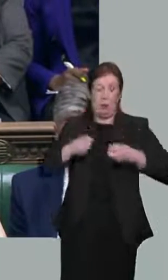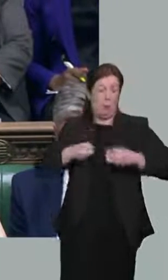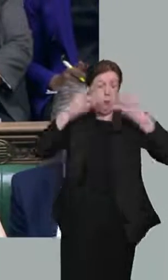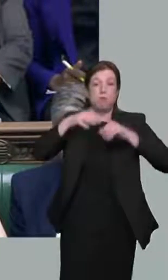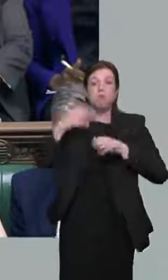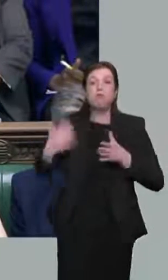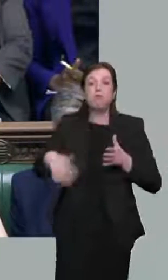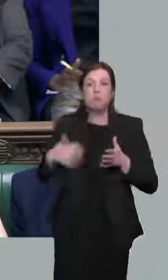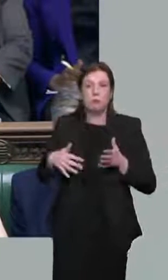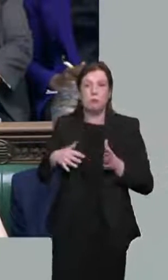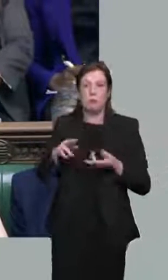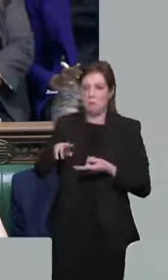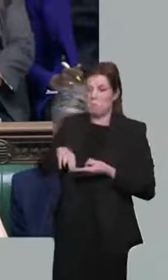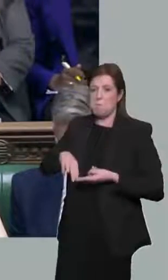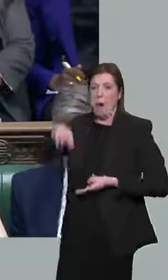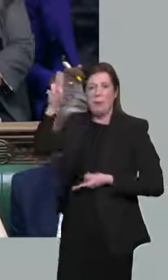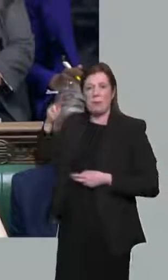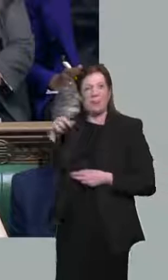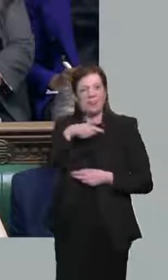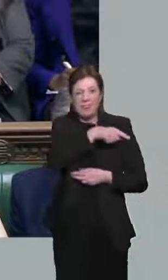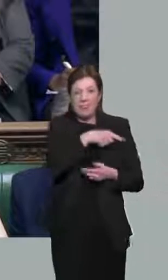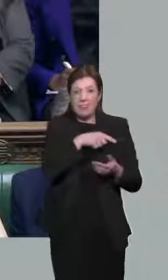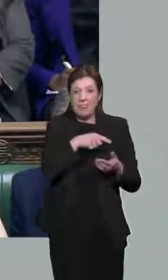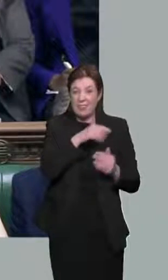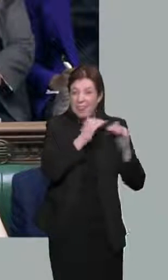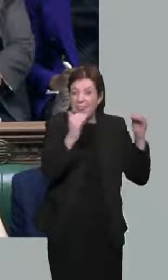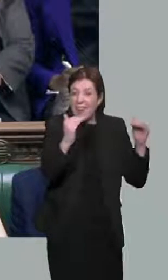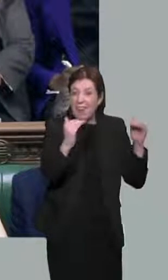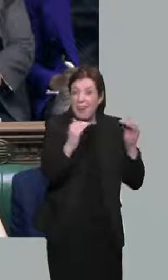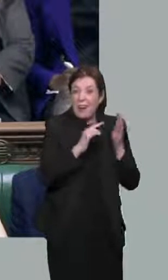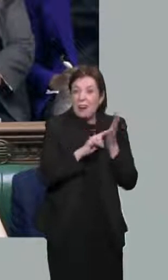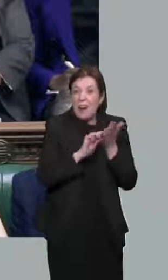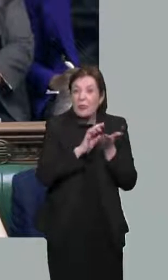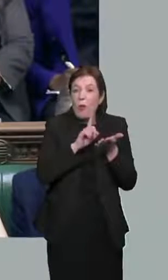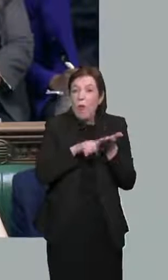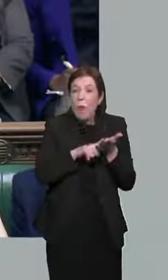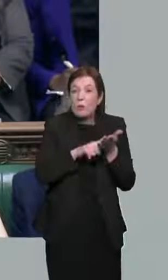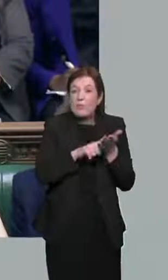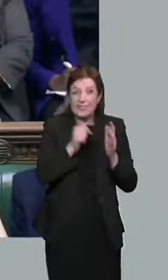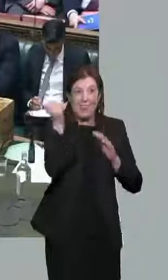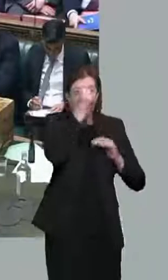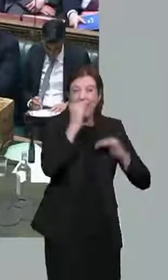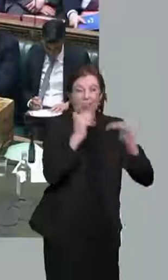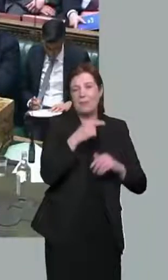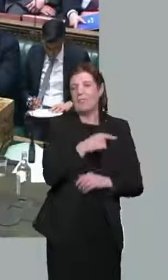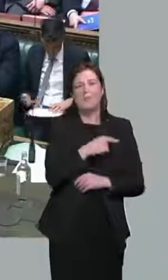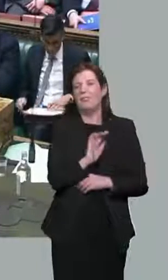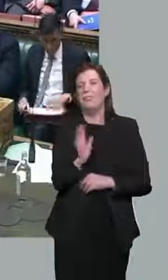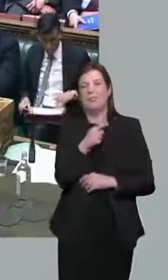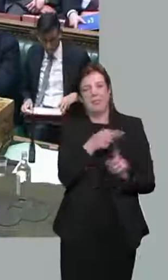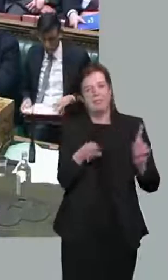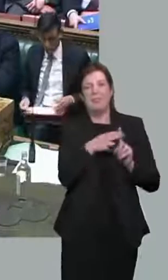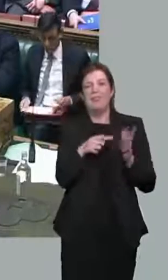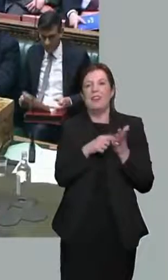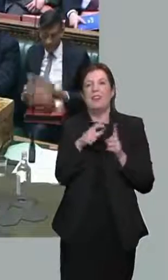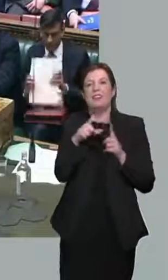The truth is, he's not Nigel Lawson, Mr Speaker. He's Ted Heath with an